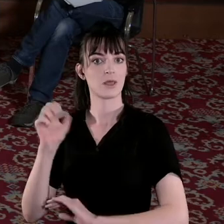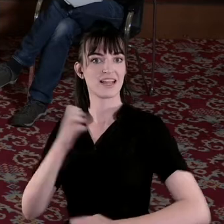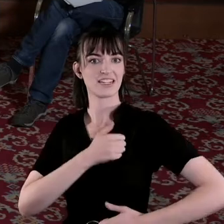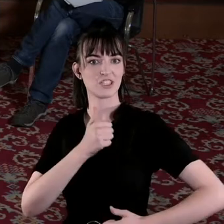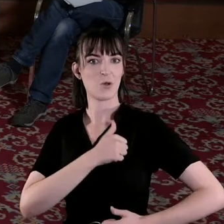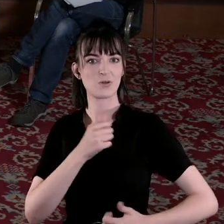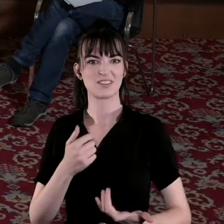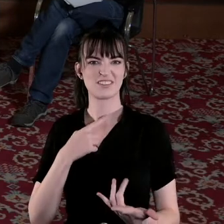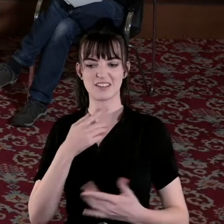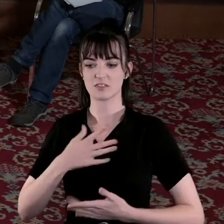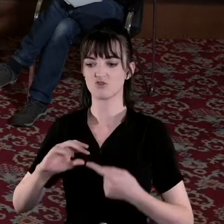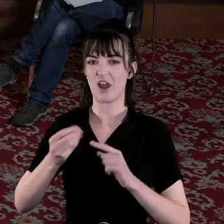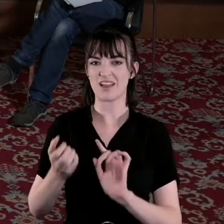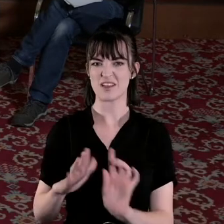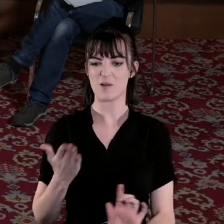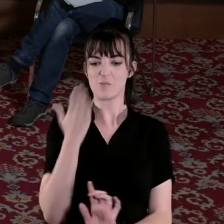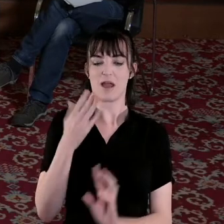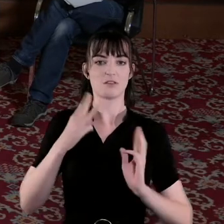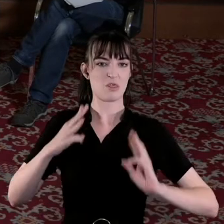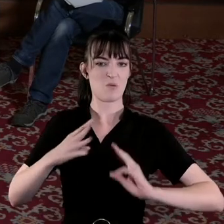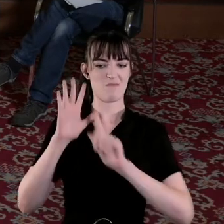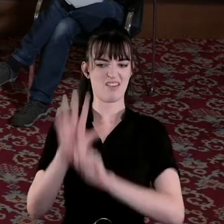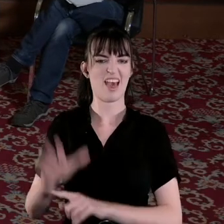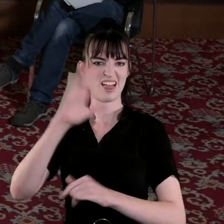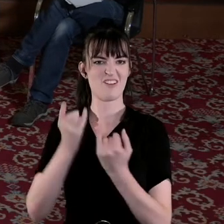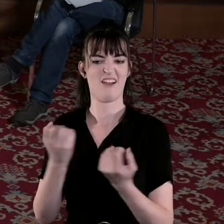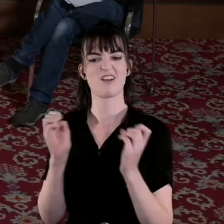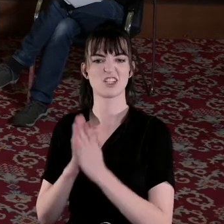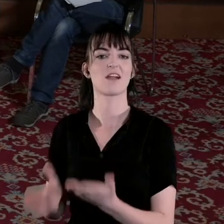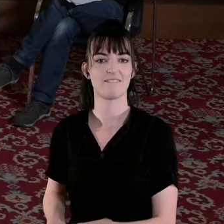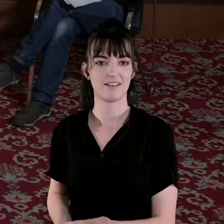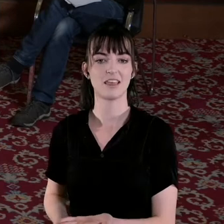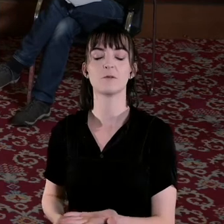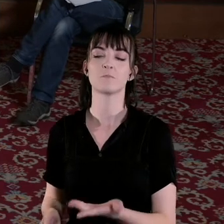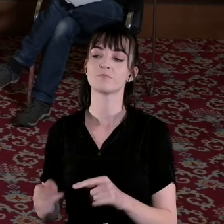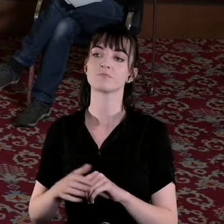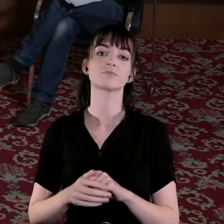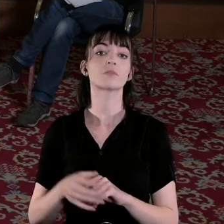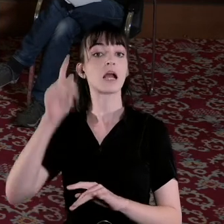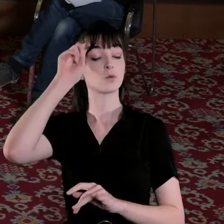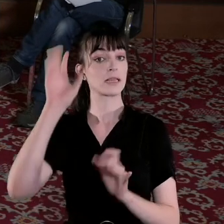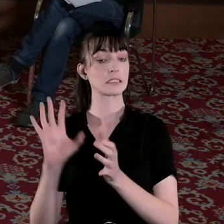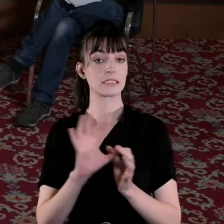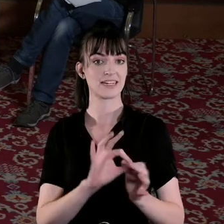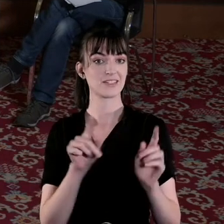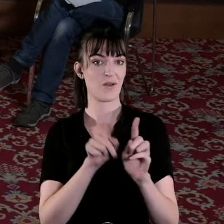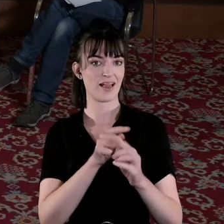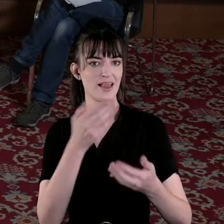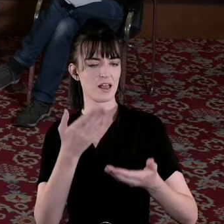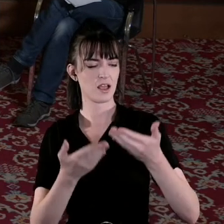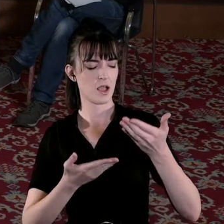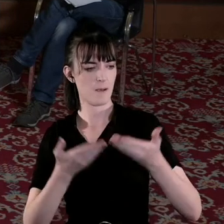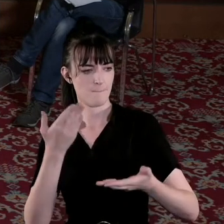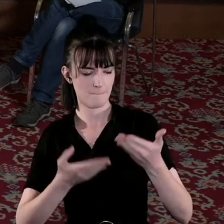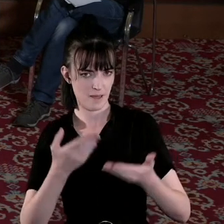humiliate and to mark these people out I think that also brings in the comparative question too and I think one of the